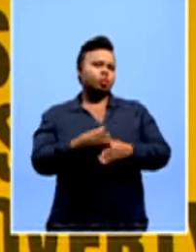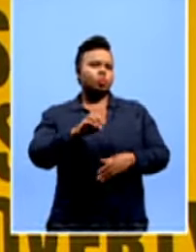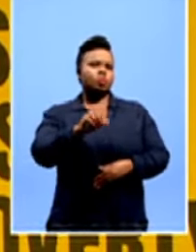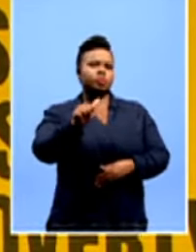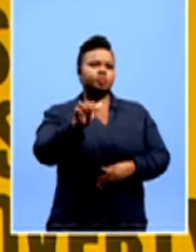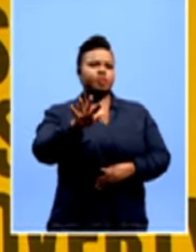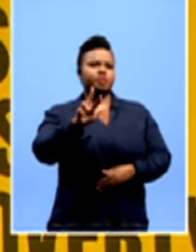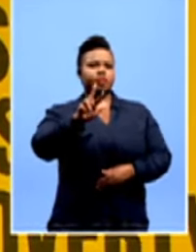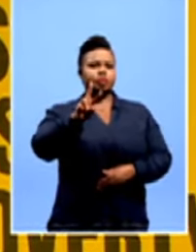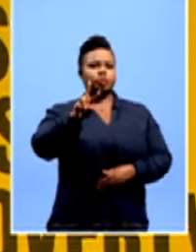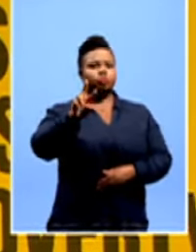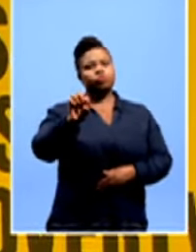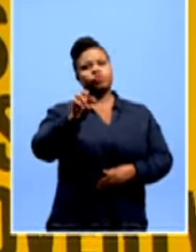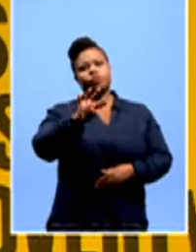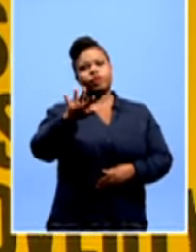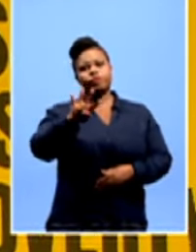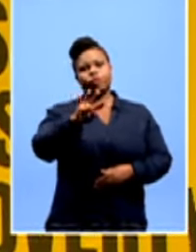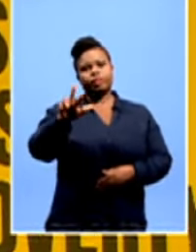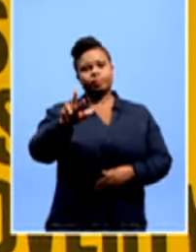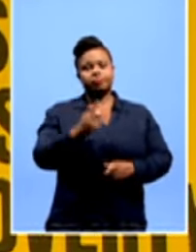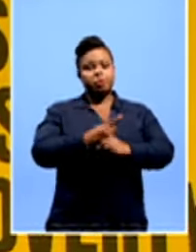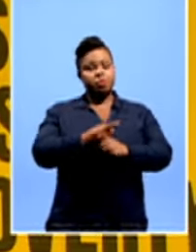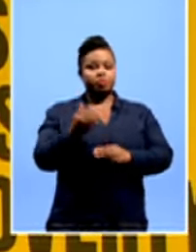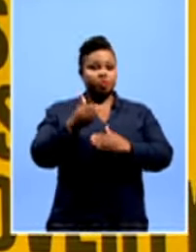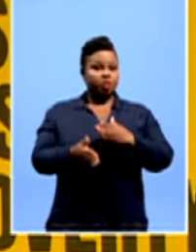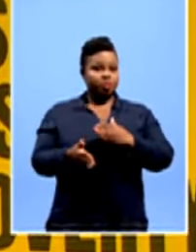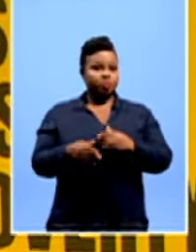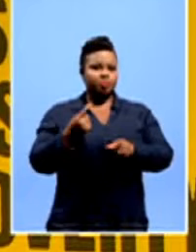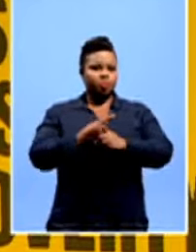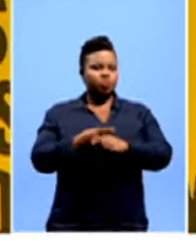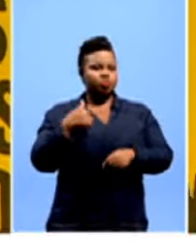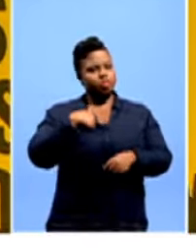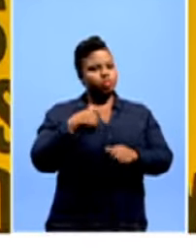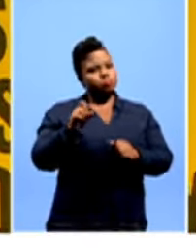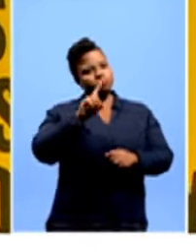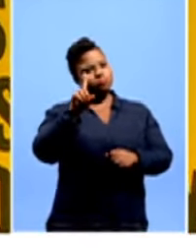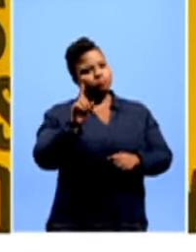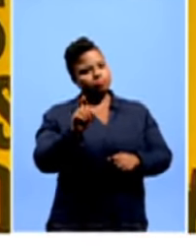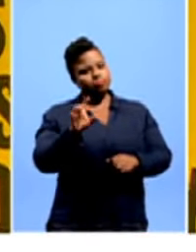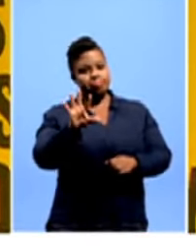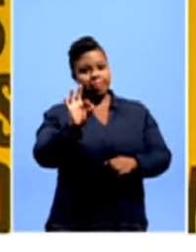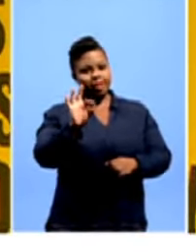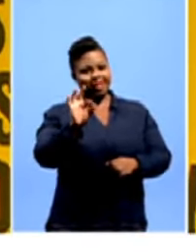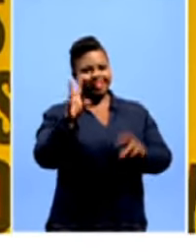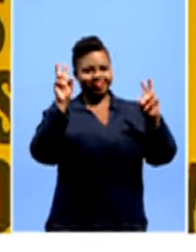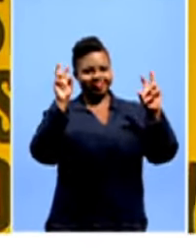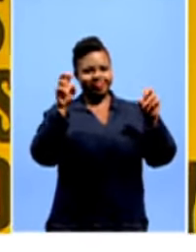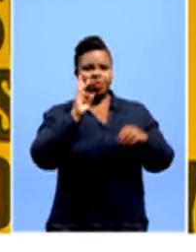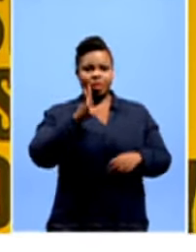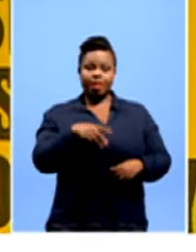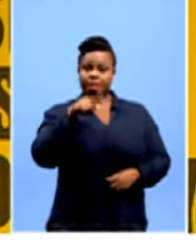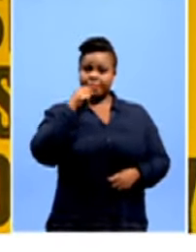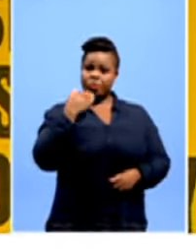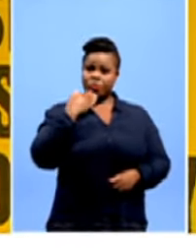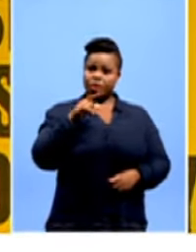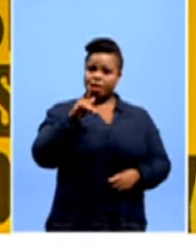065-862-4548. At the end of this show, I'll throw forward to Monday's topic. And if your name